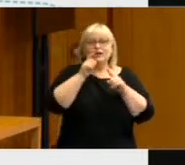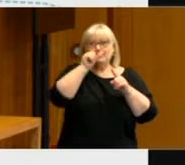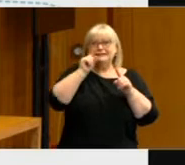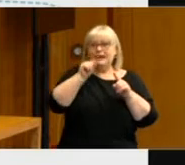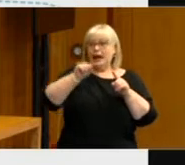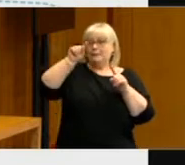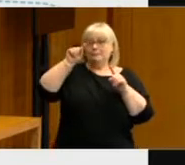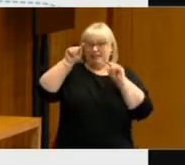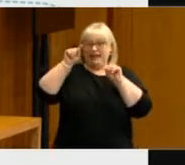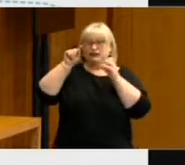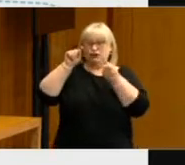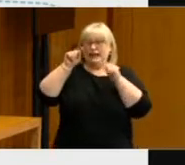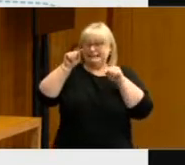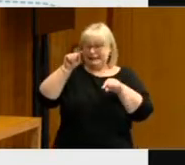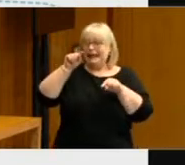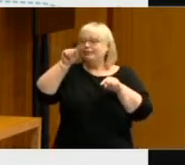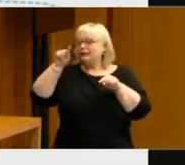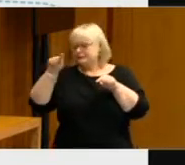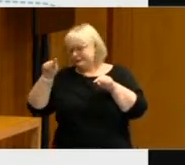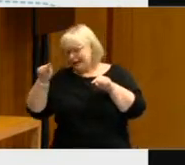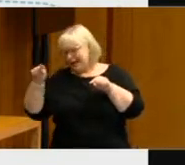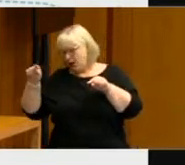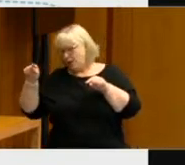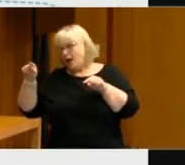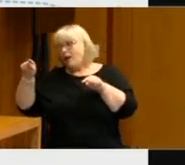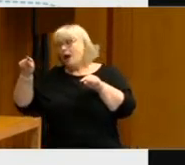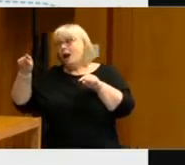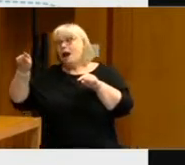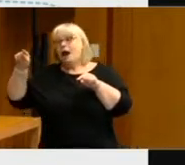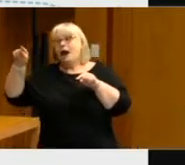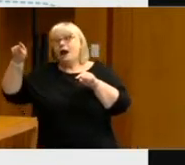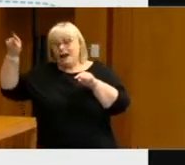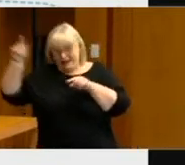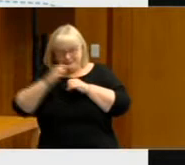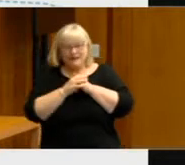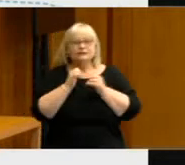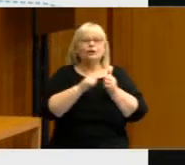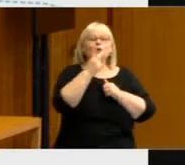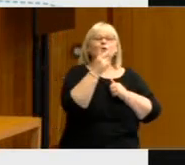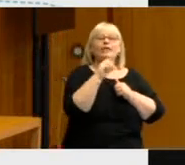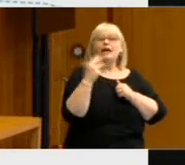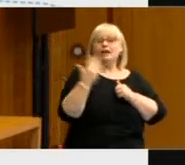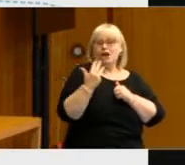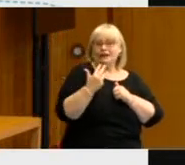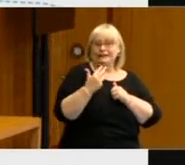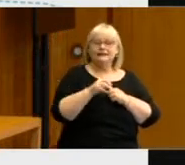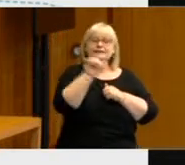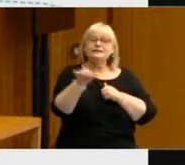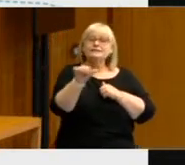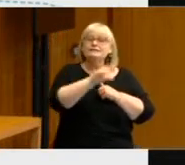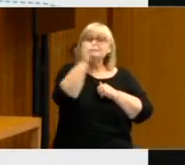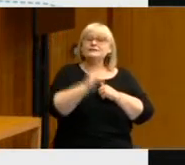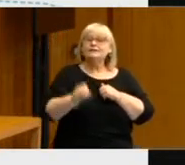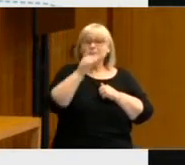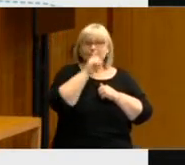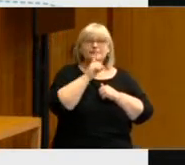in 2001 and it's been consistently increasing ever since. So in 2019 66% of people